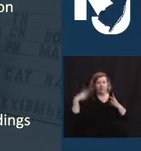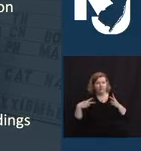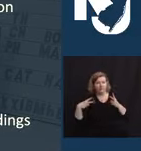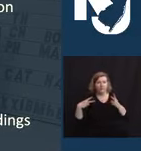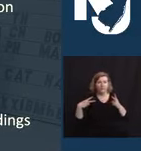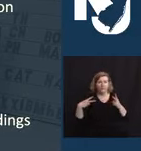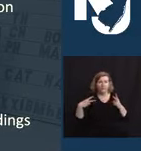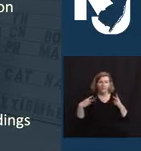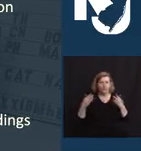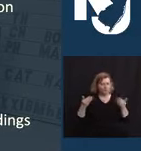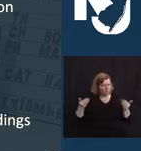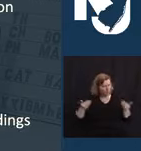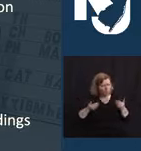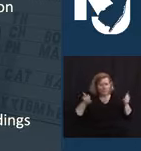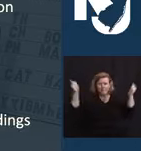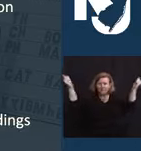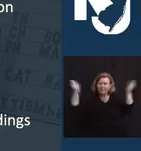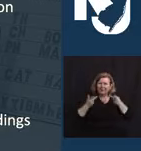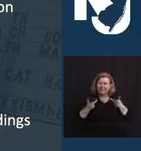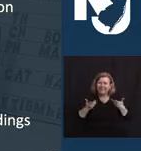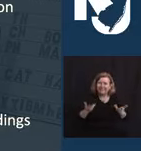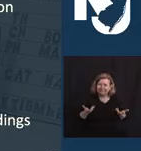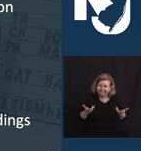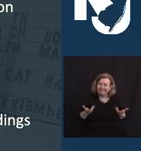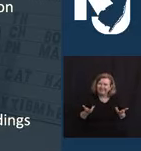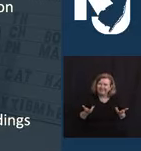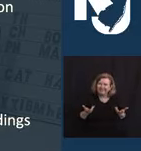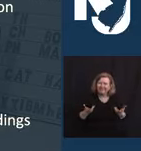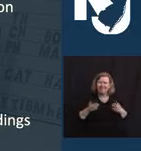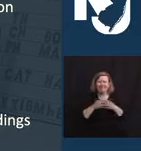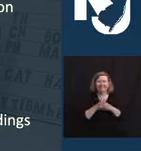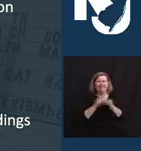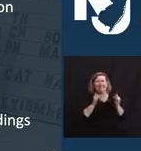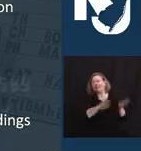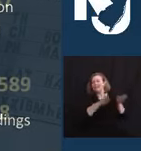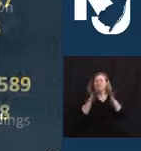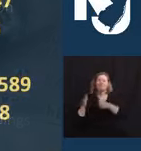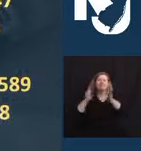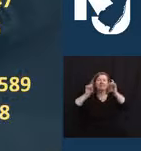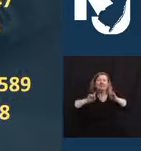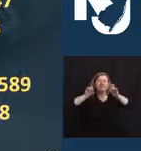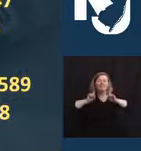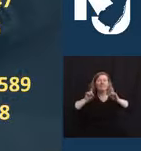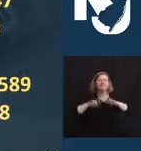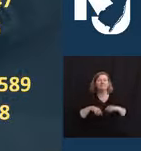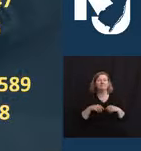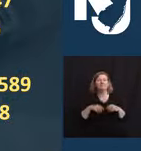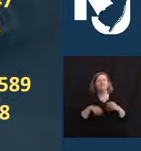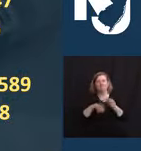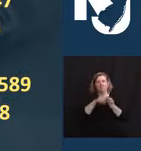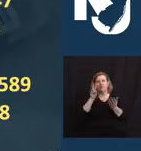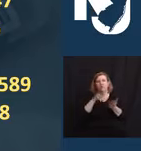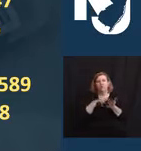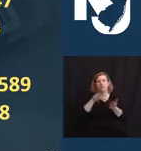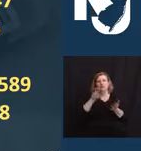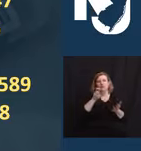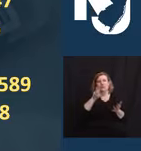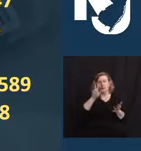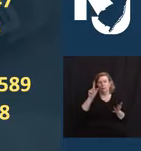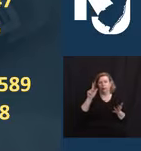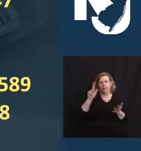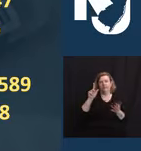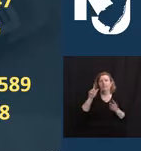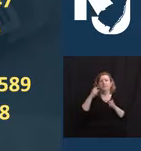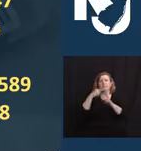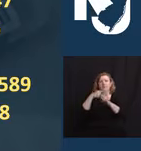them back. Switching to tests, we are reporting an additional 2,323 positive either